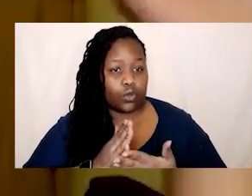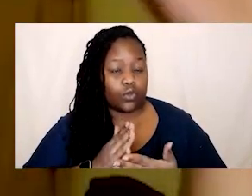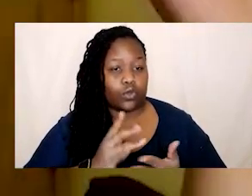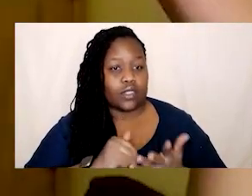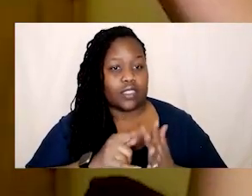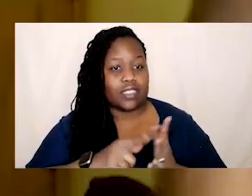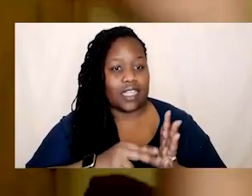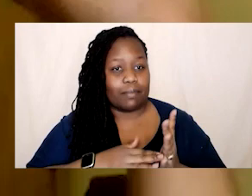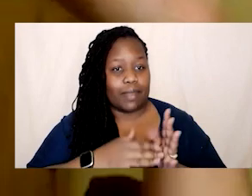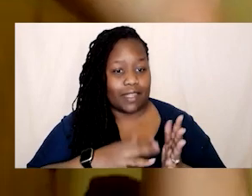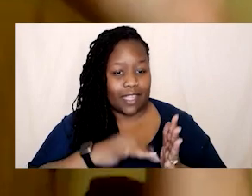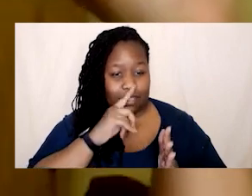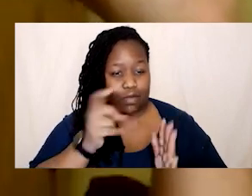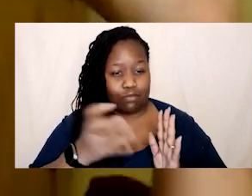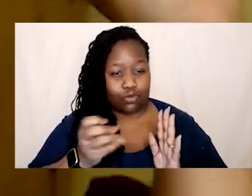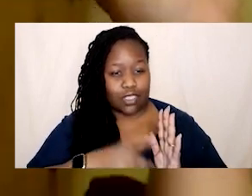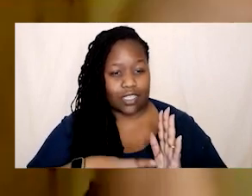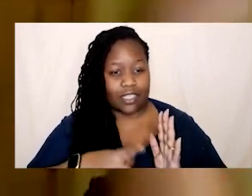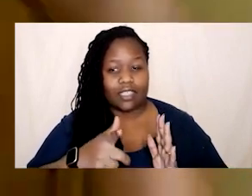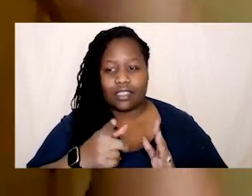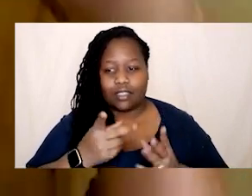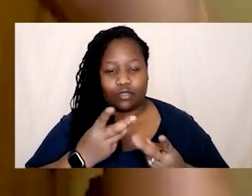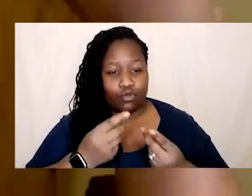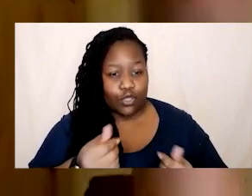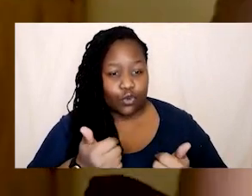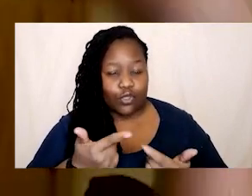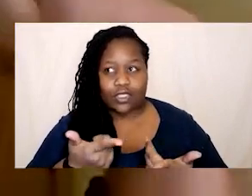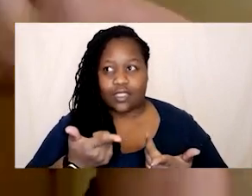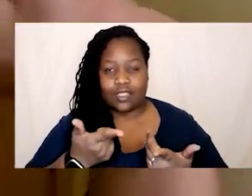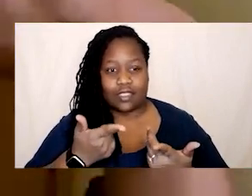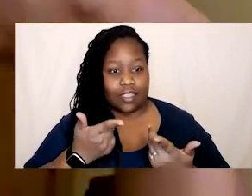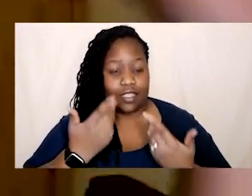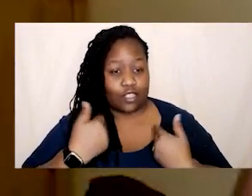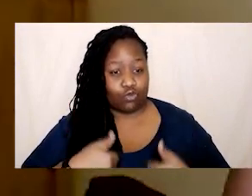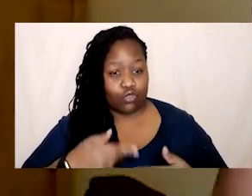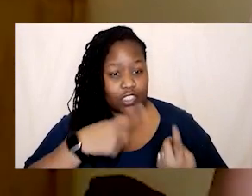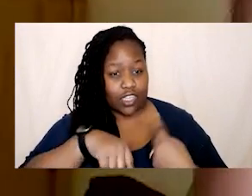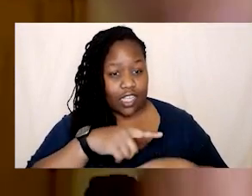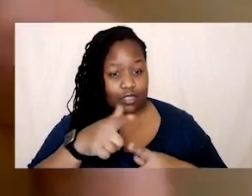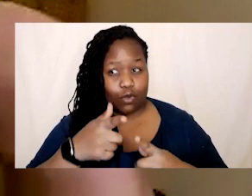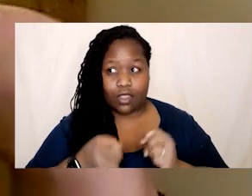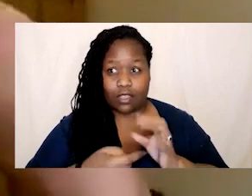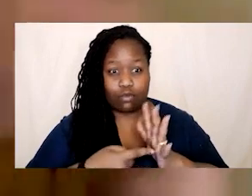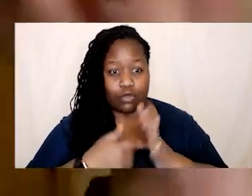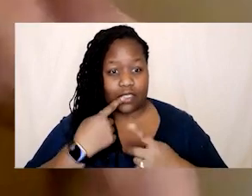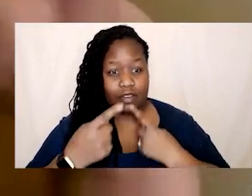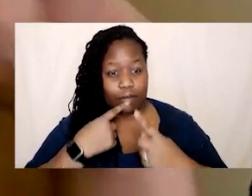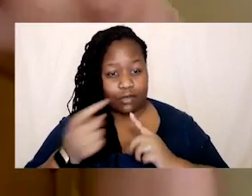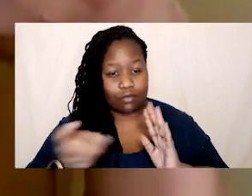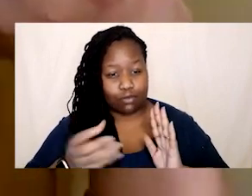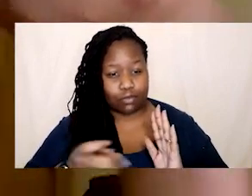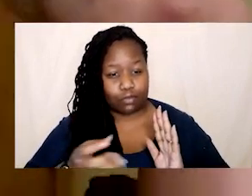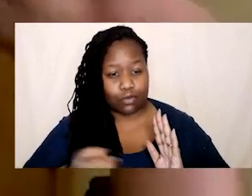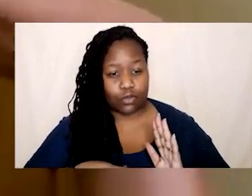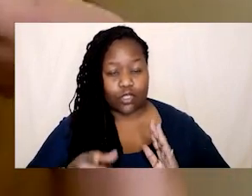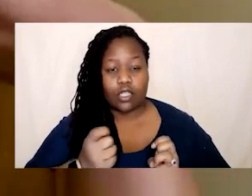fire in the chat the whole time sharing resources with us enriching our knowledge this entire time um and there are so many people the most